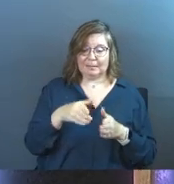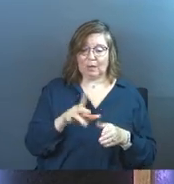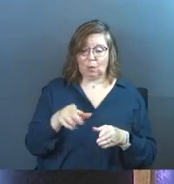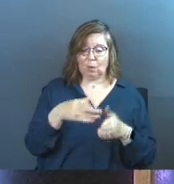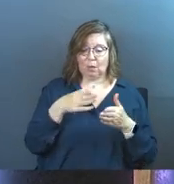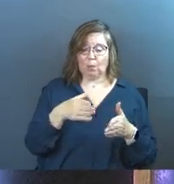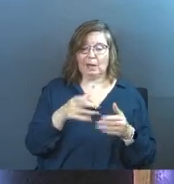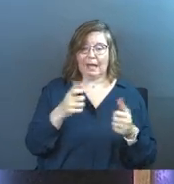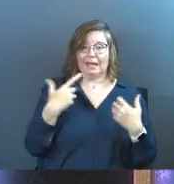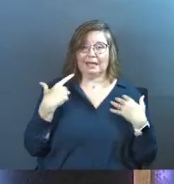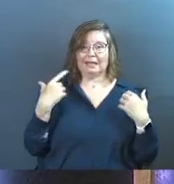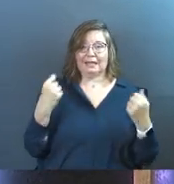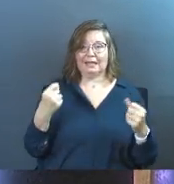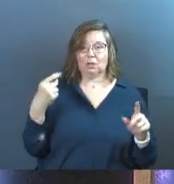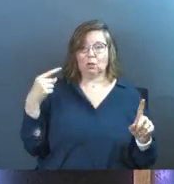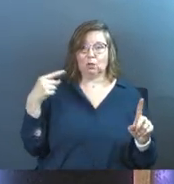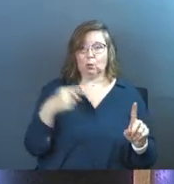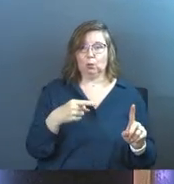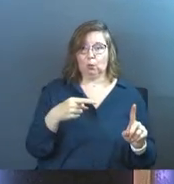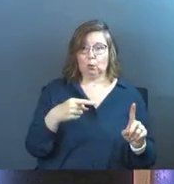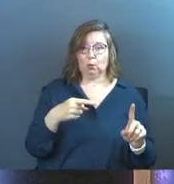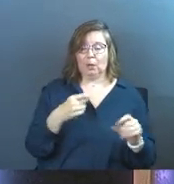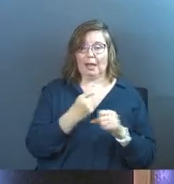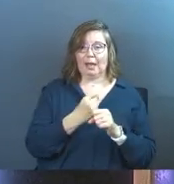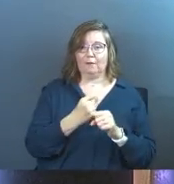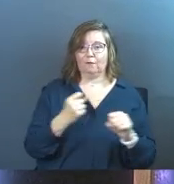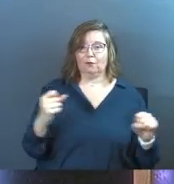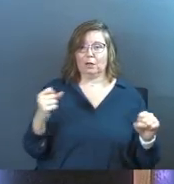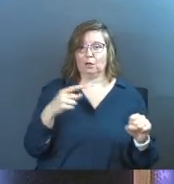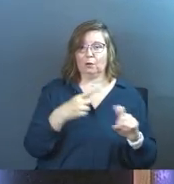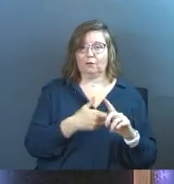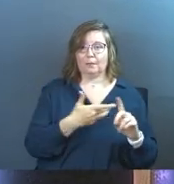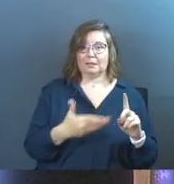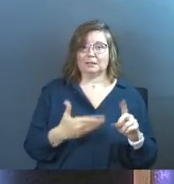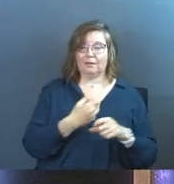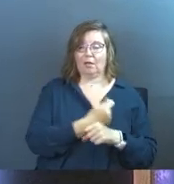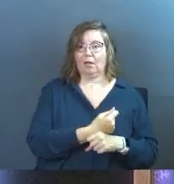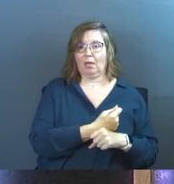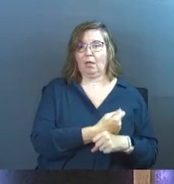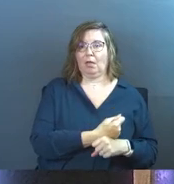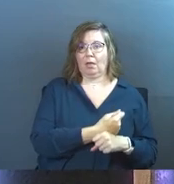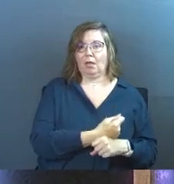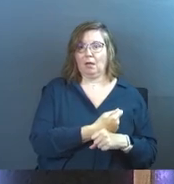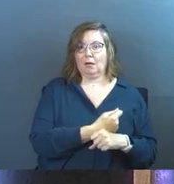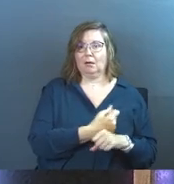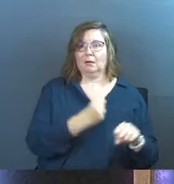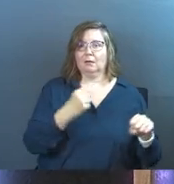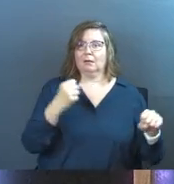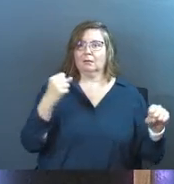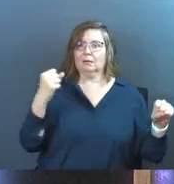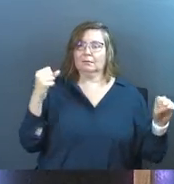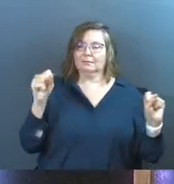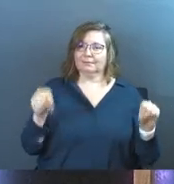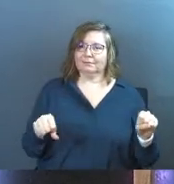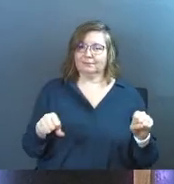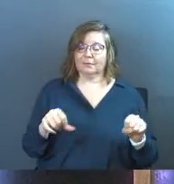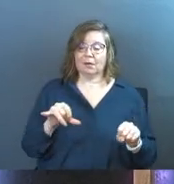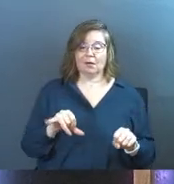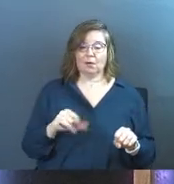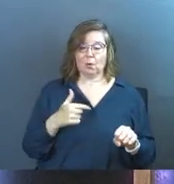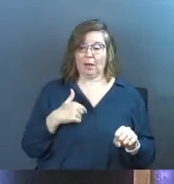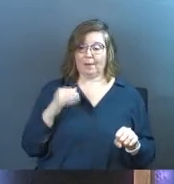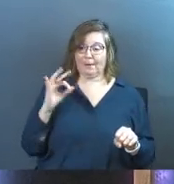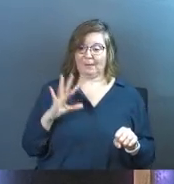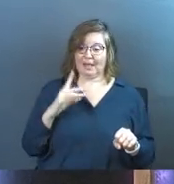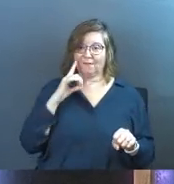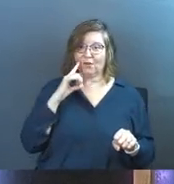was the only way that I could heal you and free you from the stuff that's got you tied up as a person. So I'm